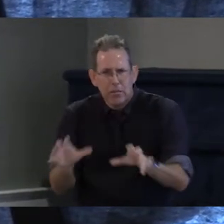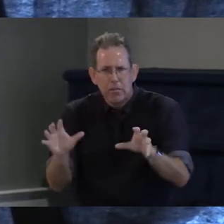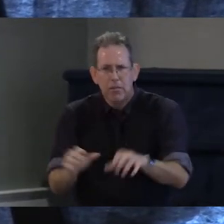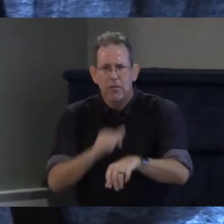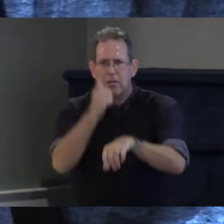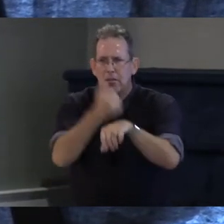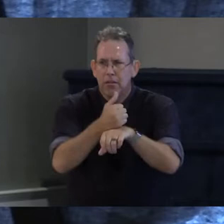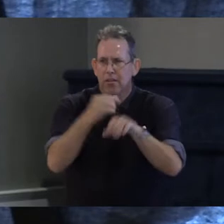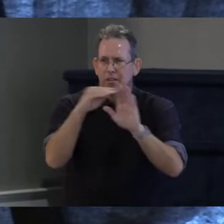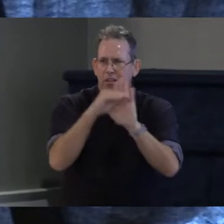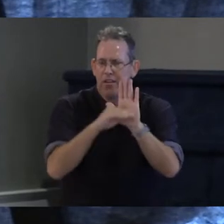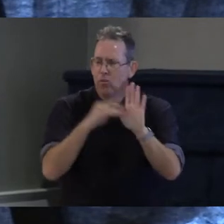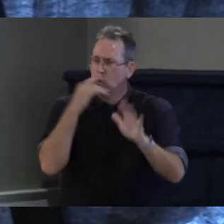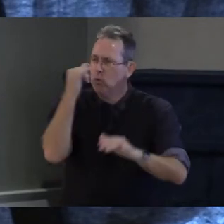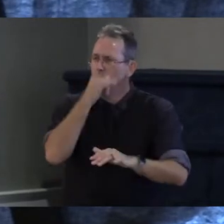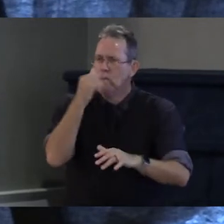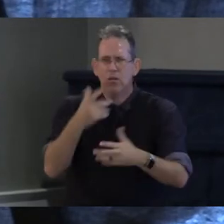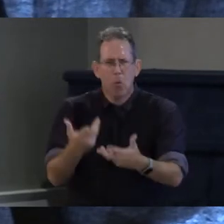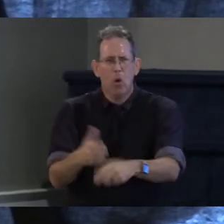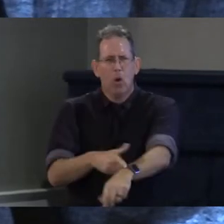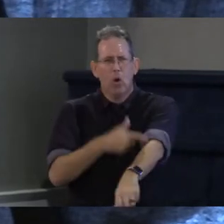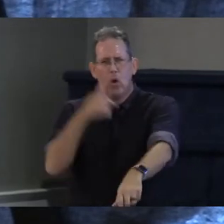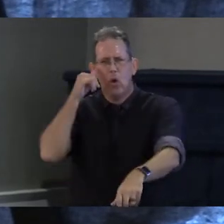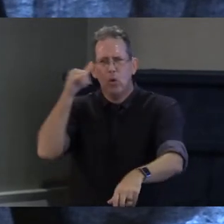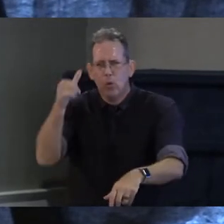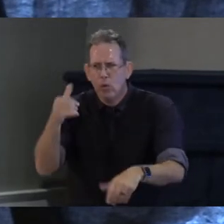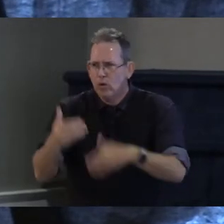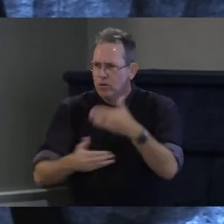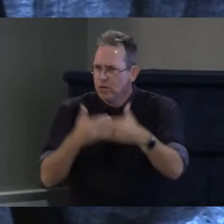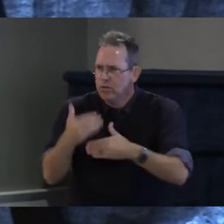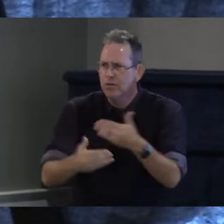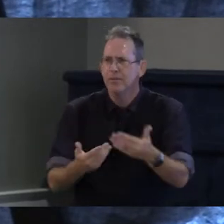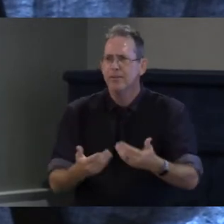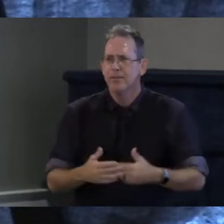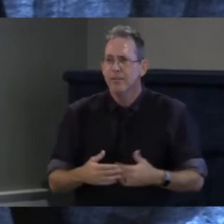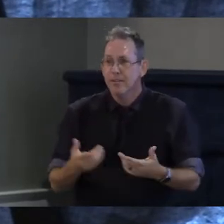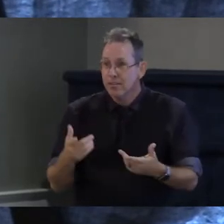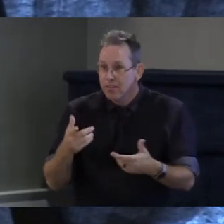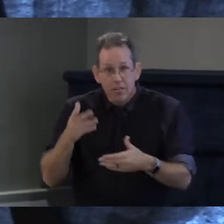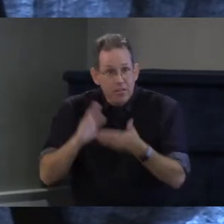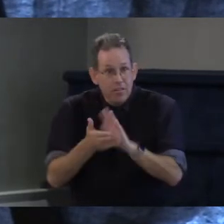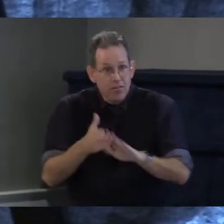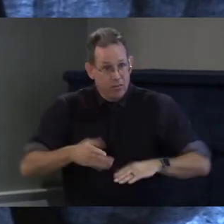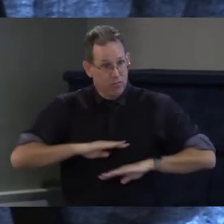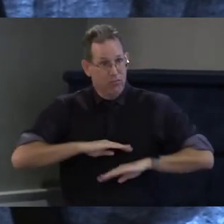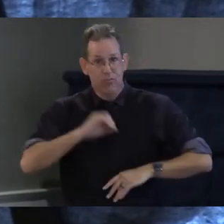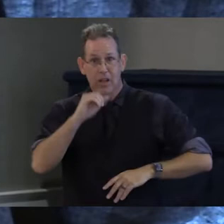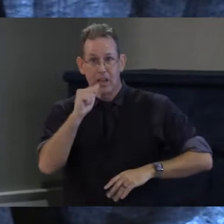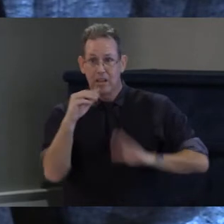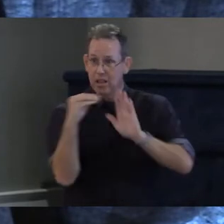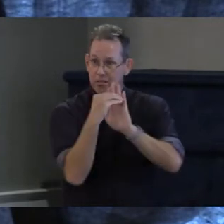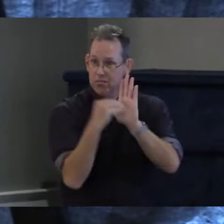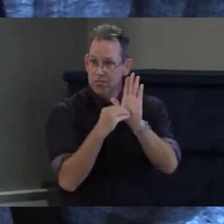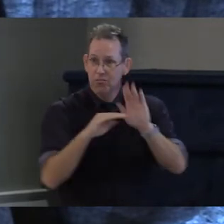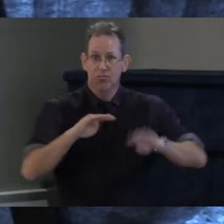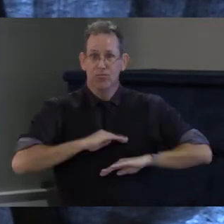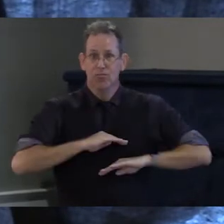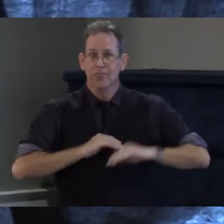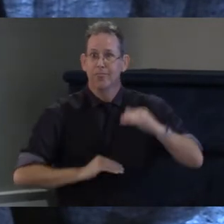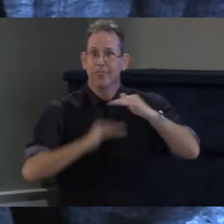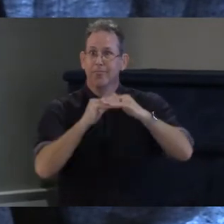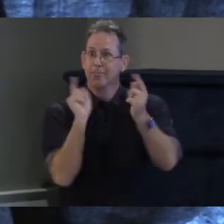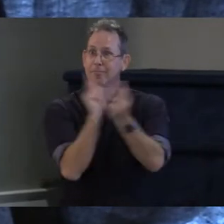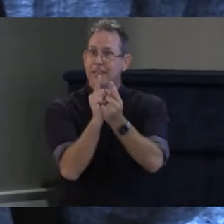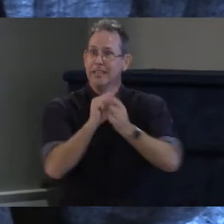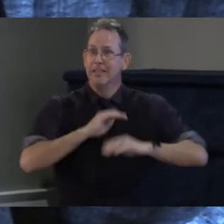the support that you need and we are not there yet we don't have parity and so I just want to start with that because I think